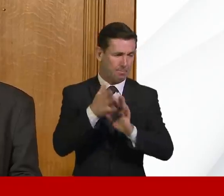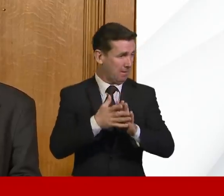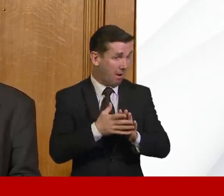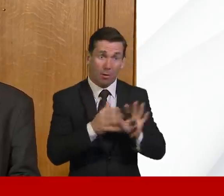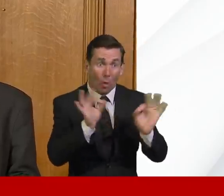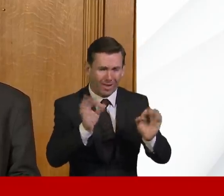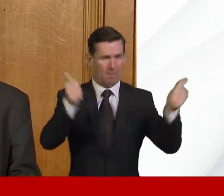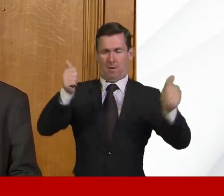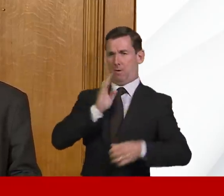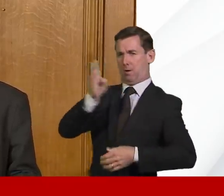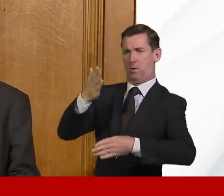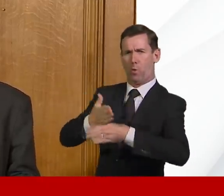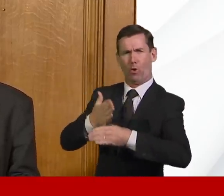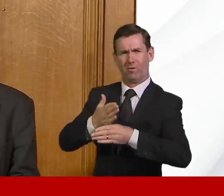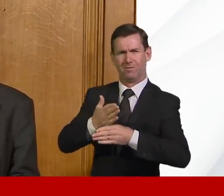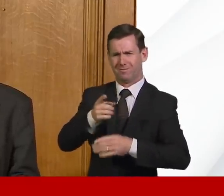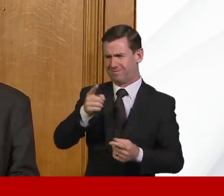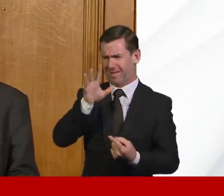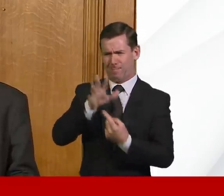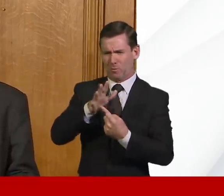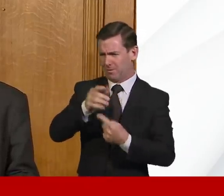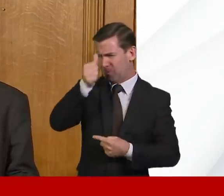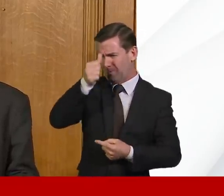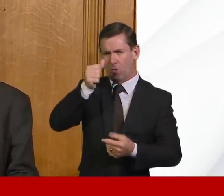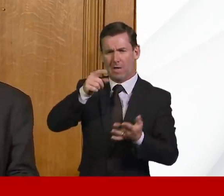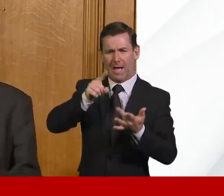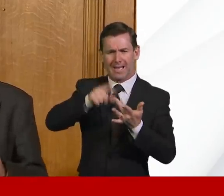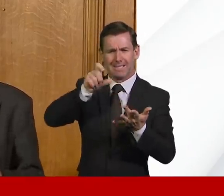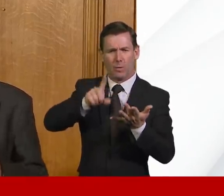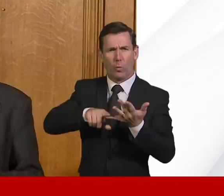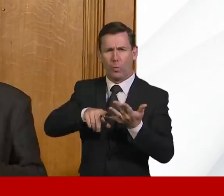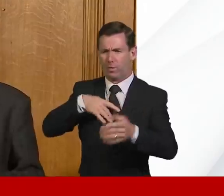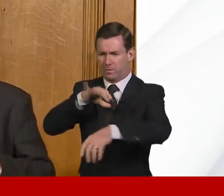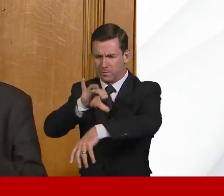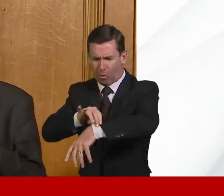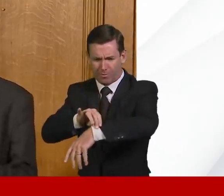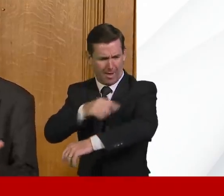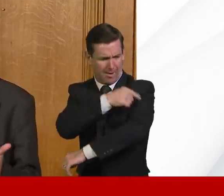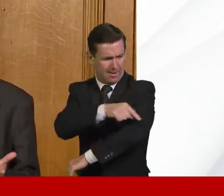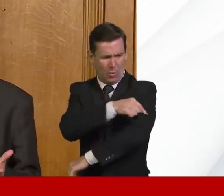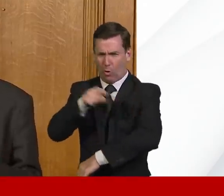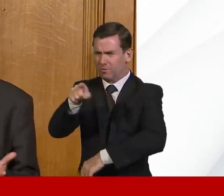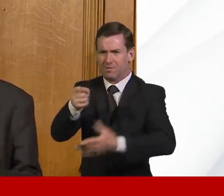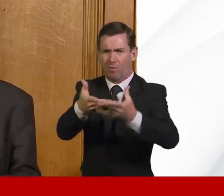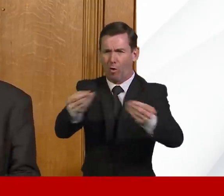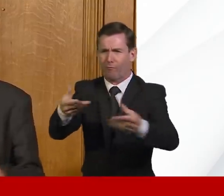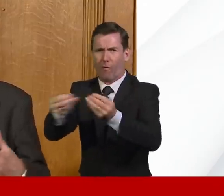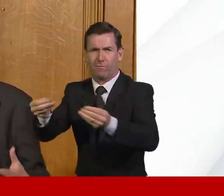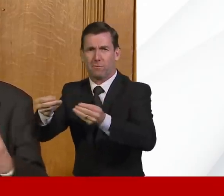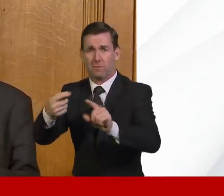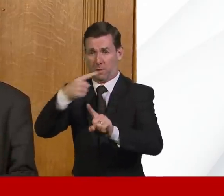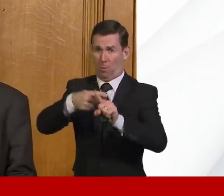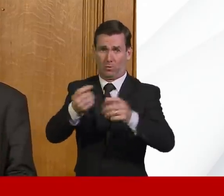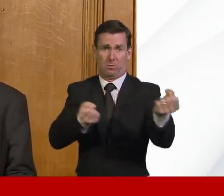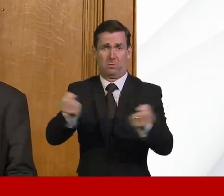areas such as critical care clinicians or emergency department clinicians. And those are the groups, paramedics as well, I should say,